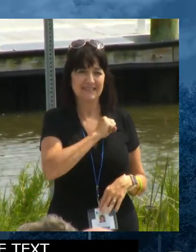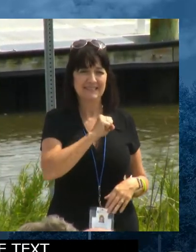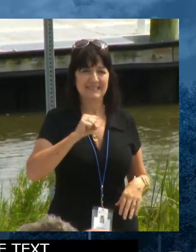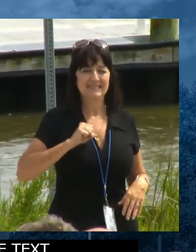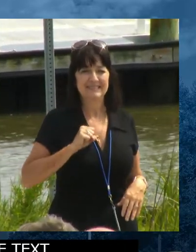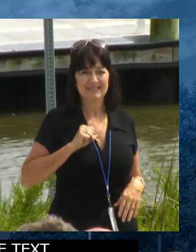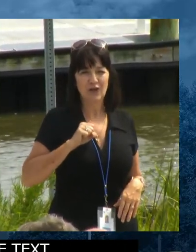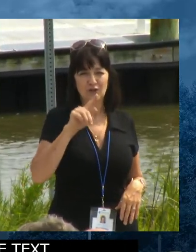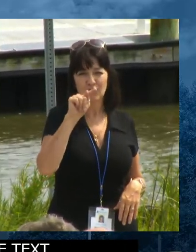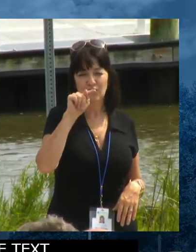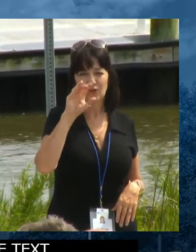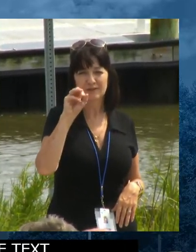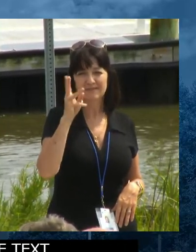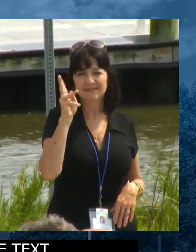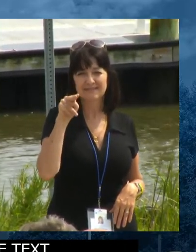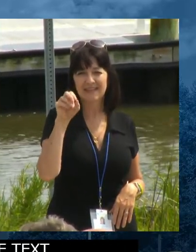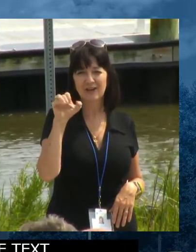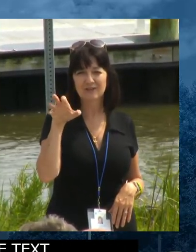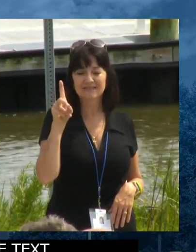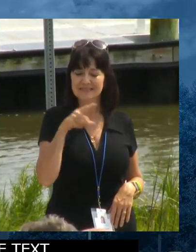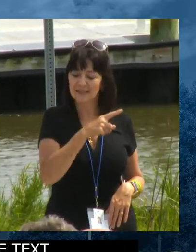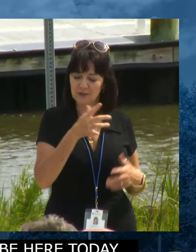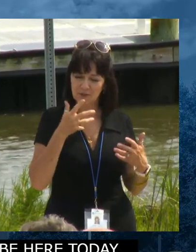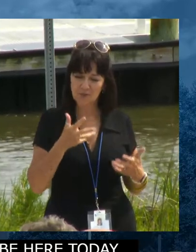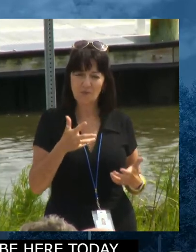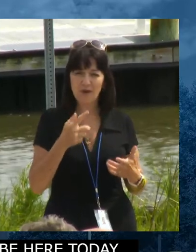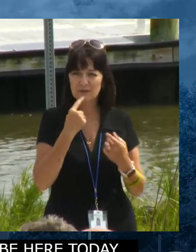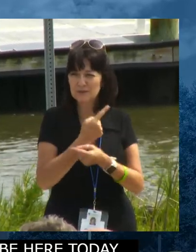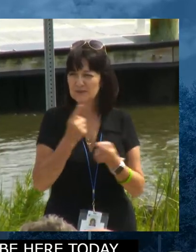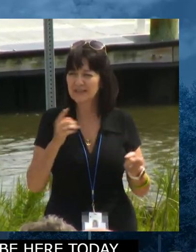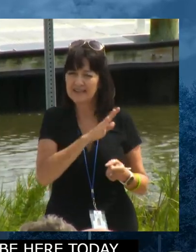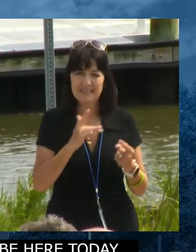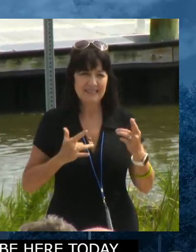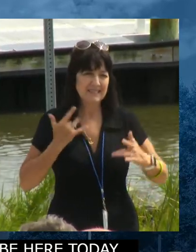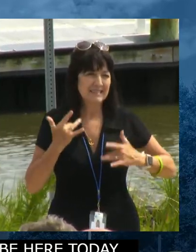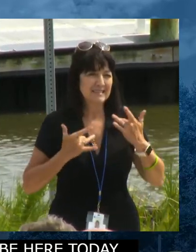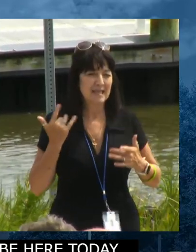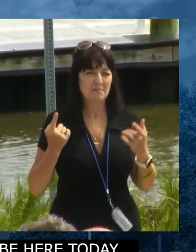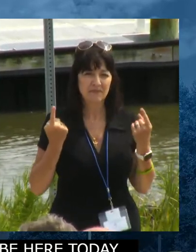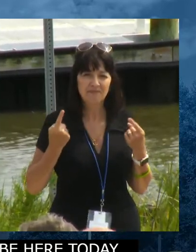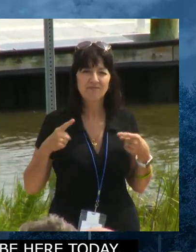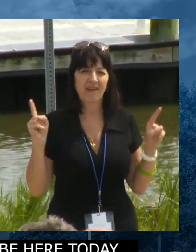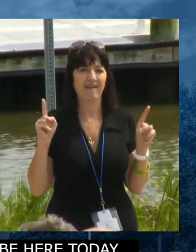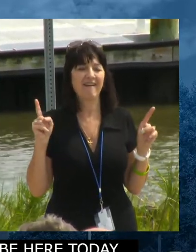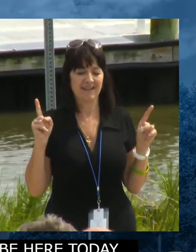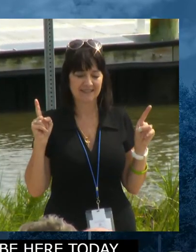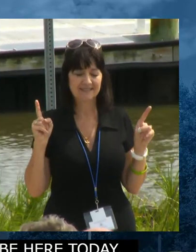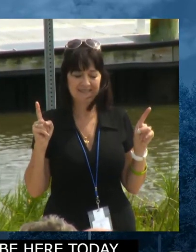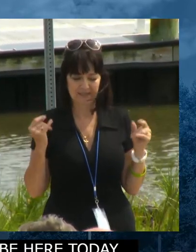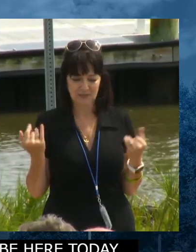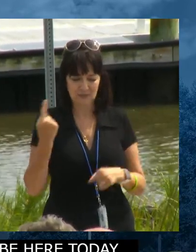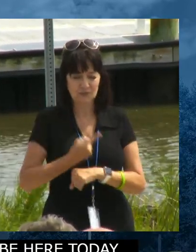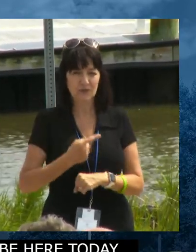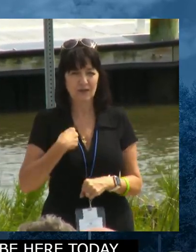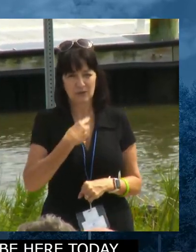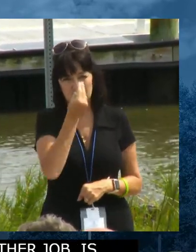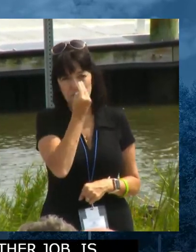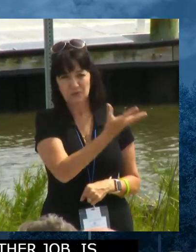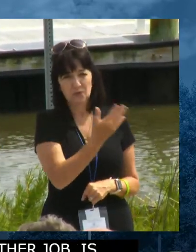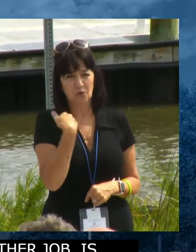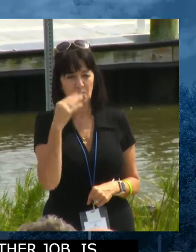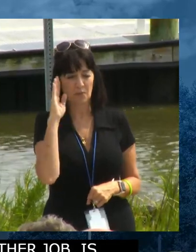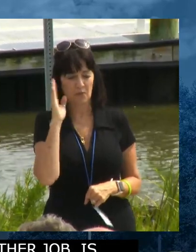Uh, and he wanted to express his, his excitement that we finally reached this day. And, and so I told him I would, I would pass along his,